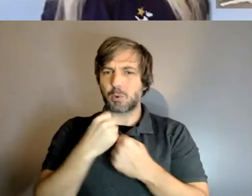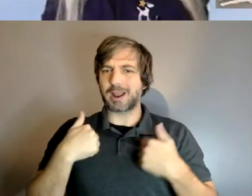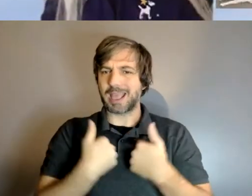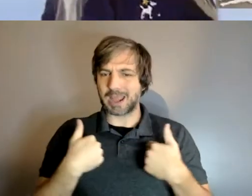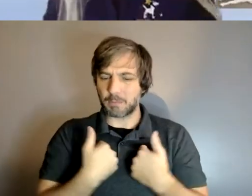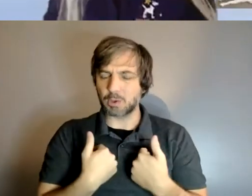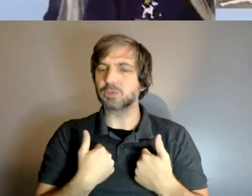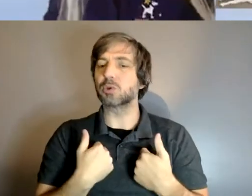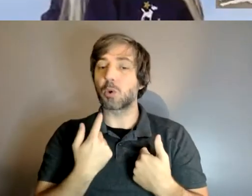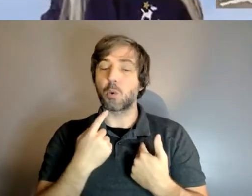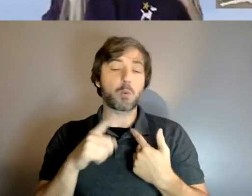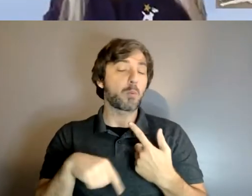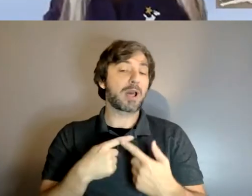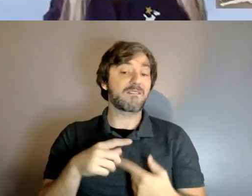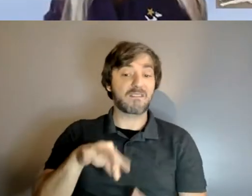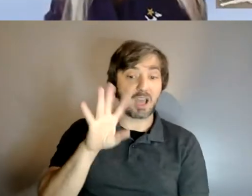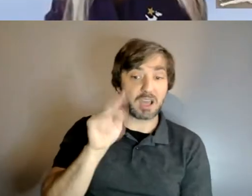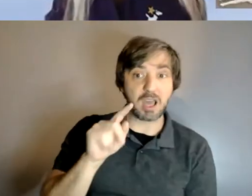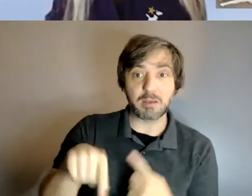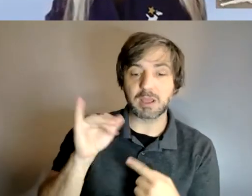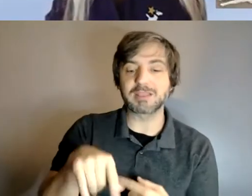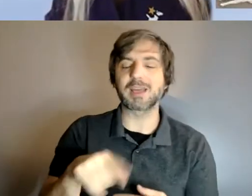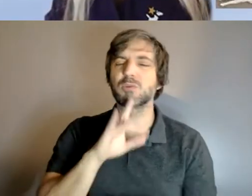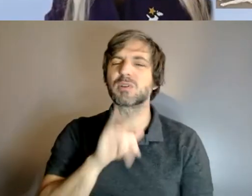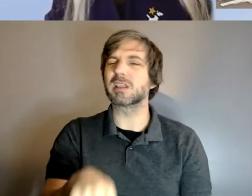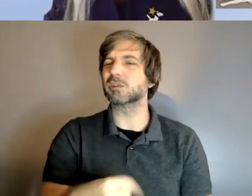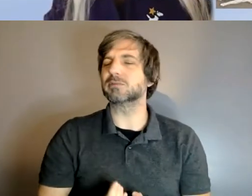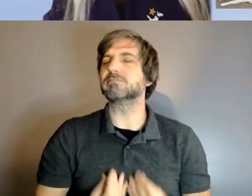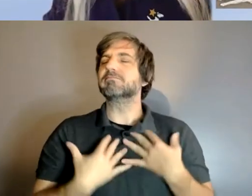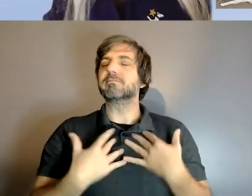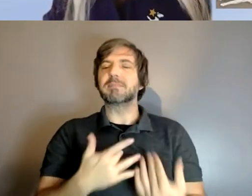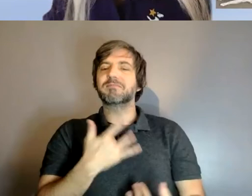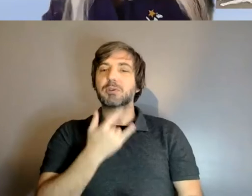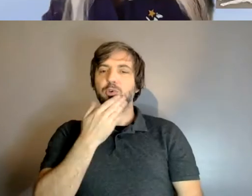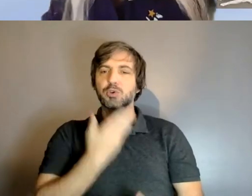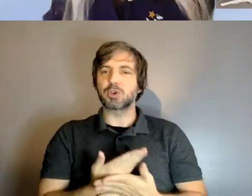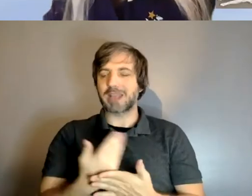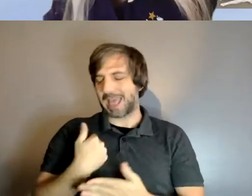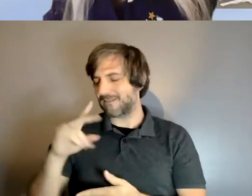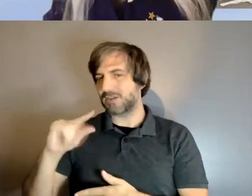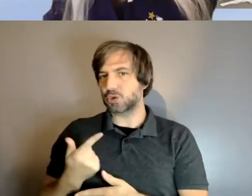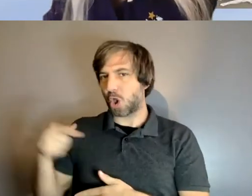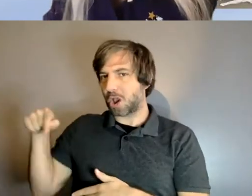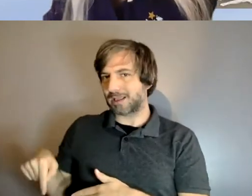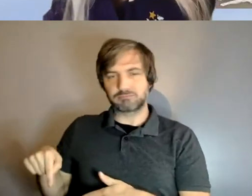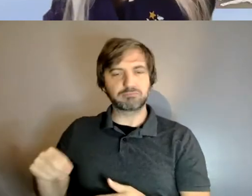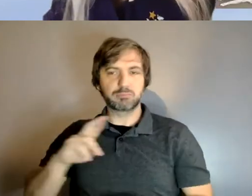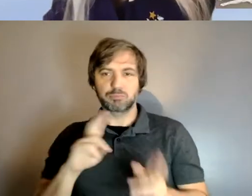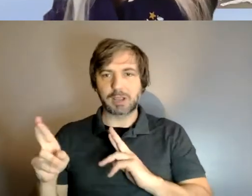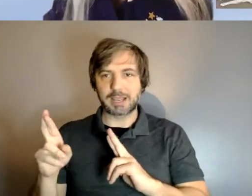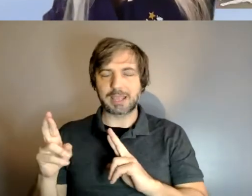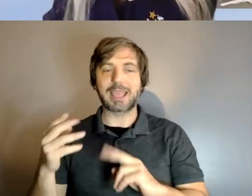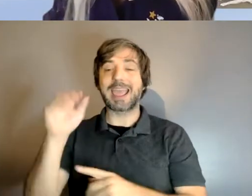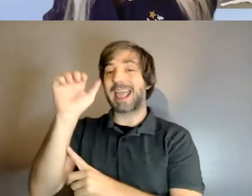heard about them my understanding was they just made you feel good because you have a dog near you and the americans with